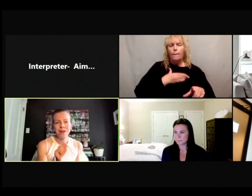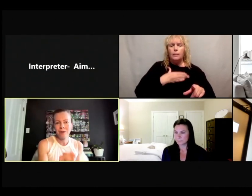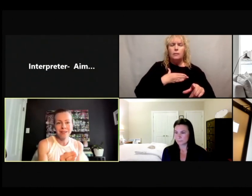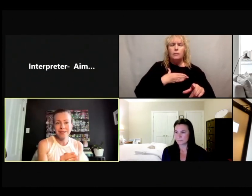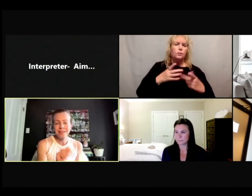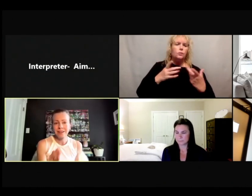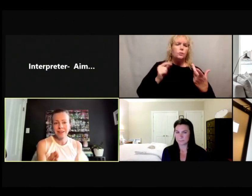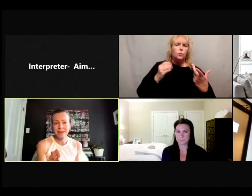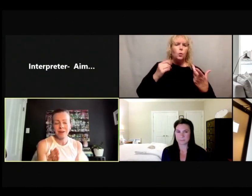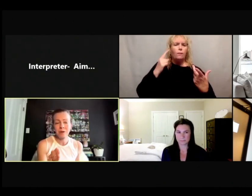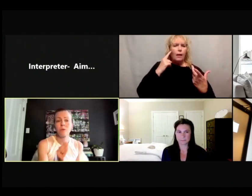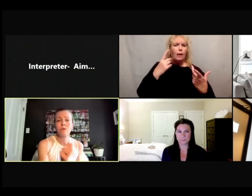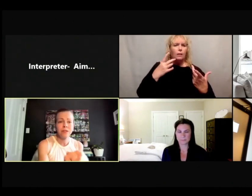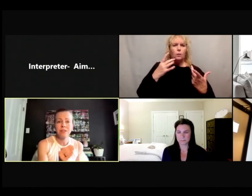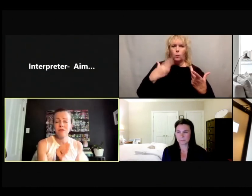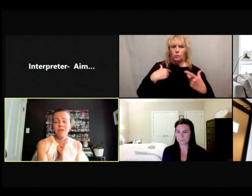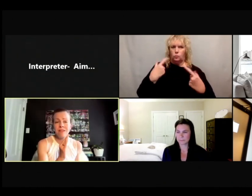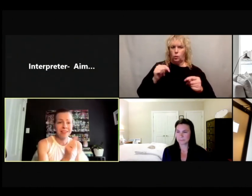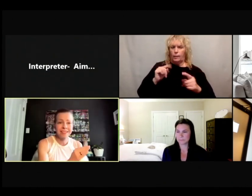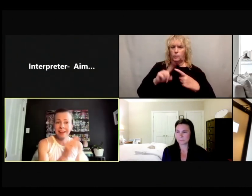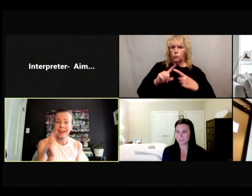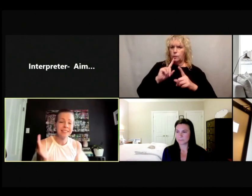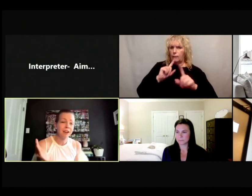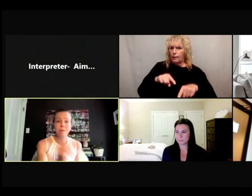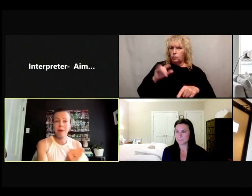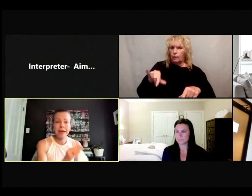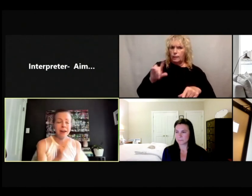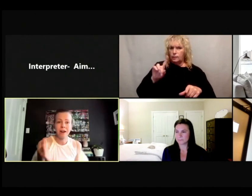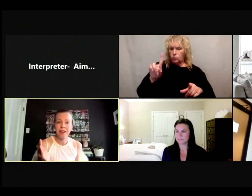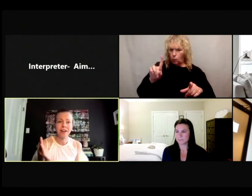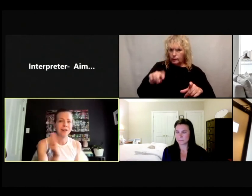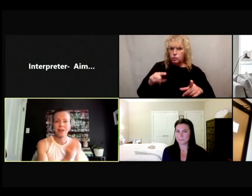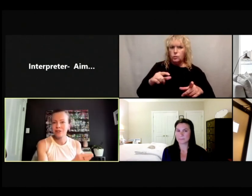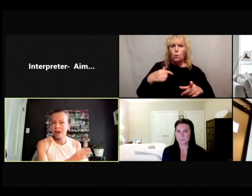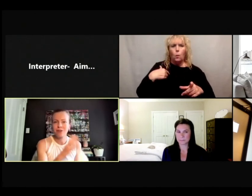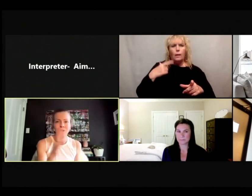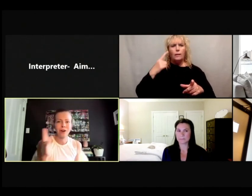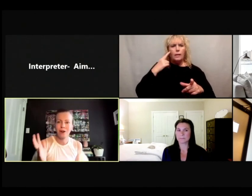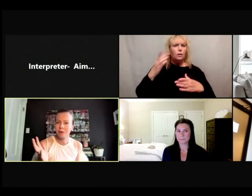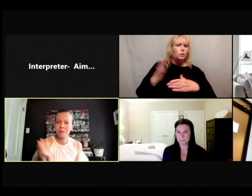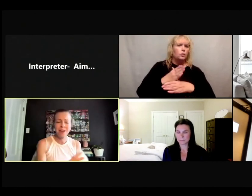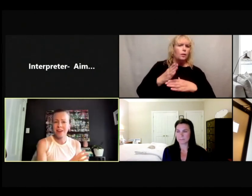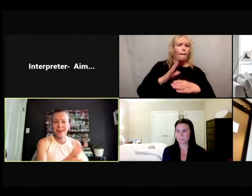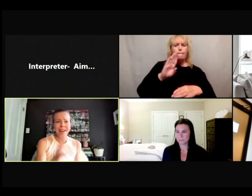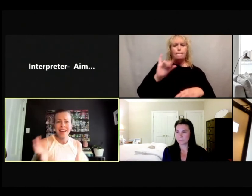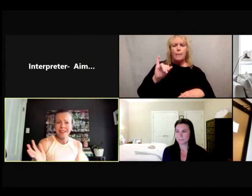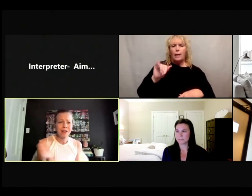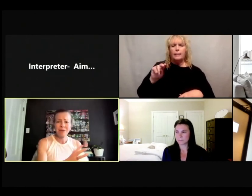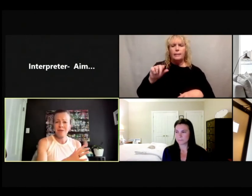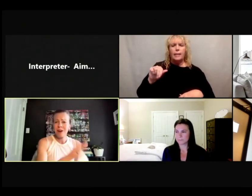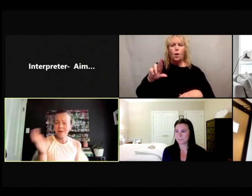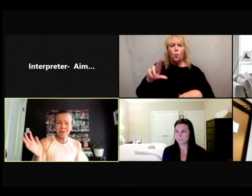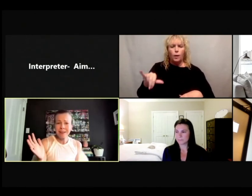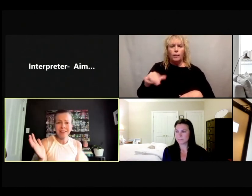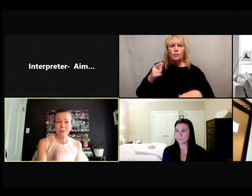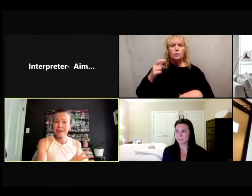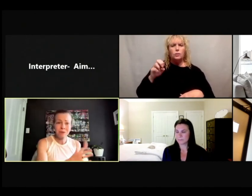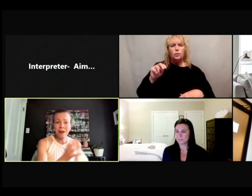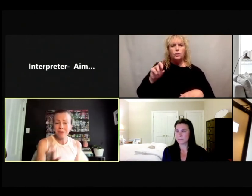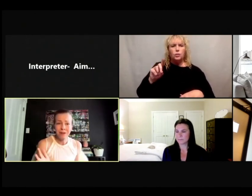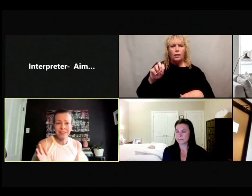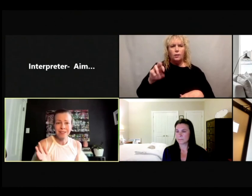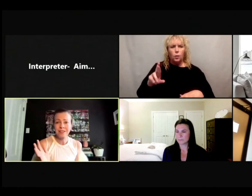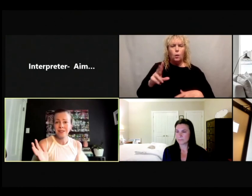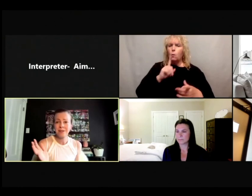we don't necessarily, we're moving to this like idea of binary, like gender being like not really the